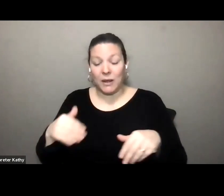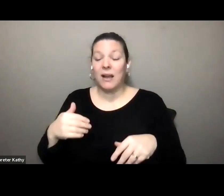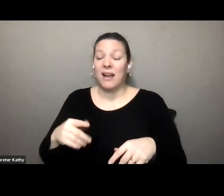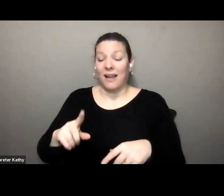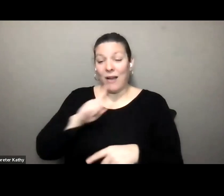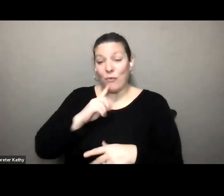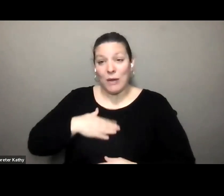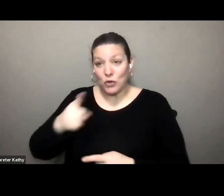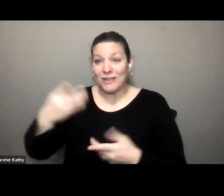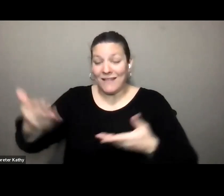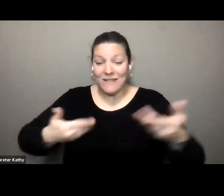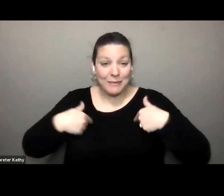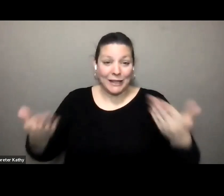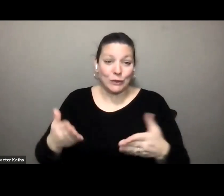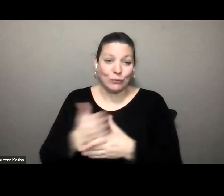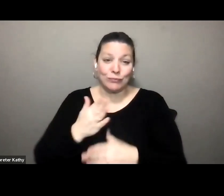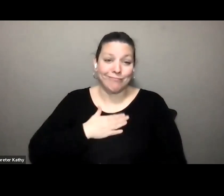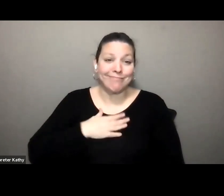to share my experience